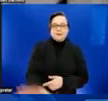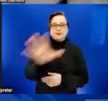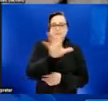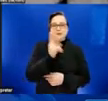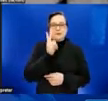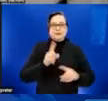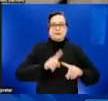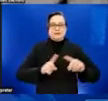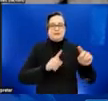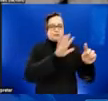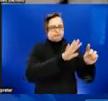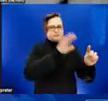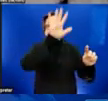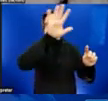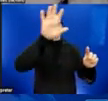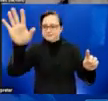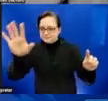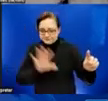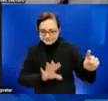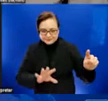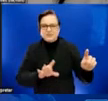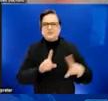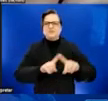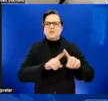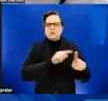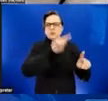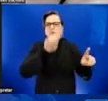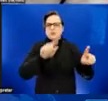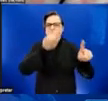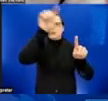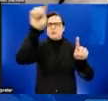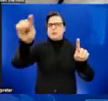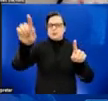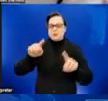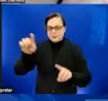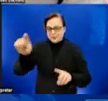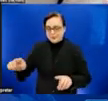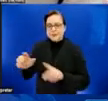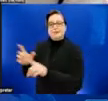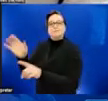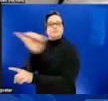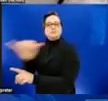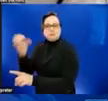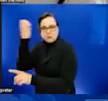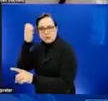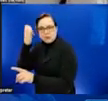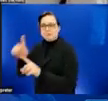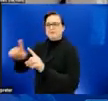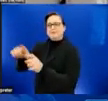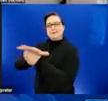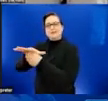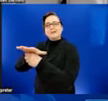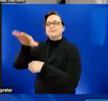variation in those, you know, in the data, right, and what's happening among who. But overall,